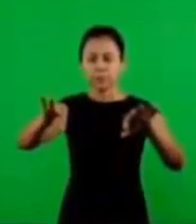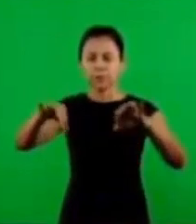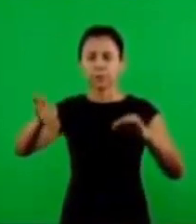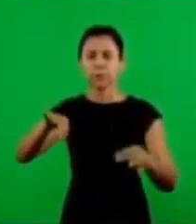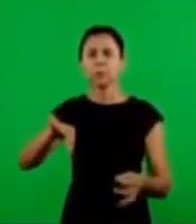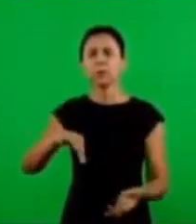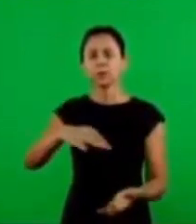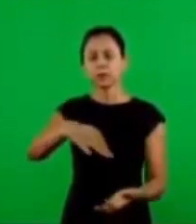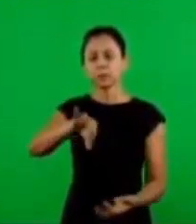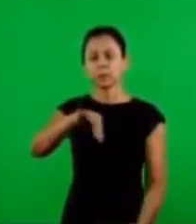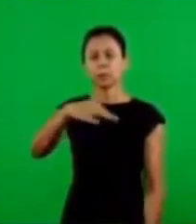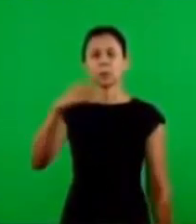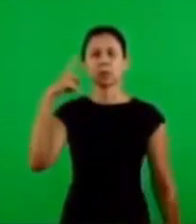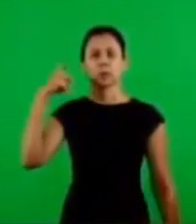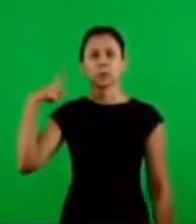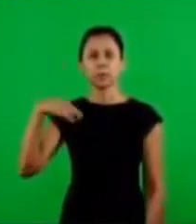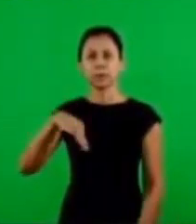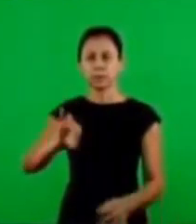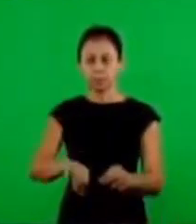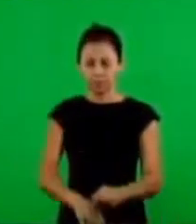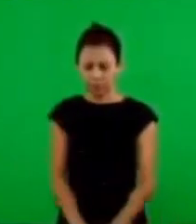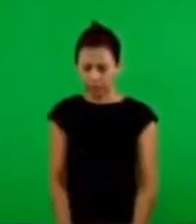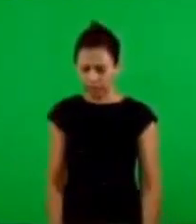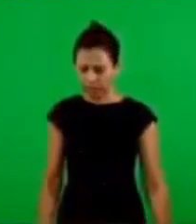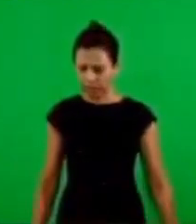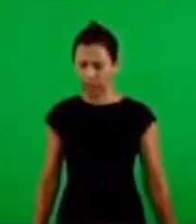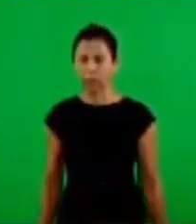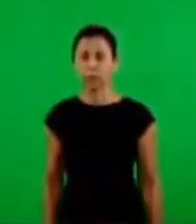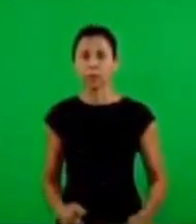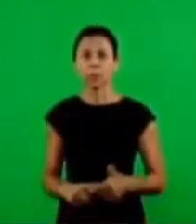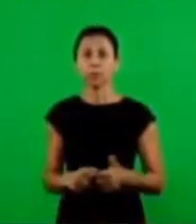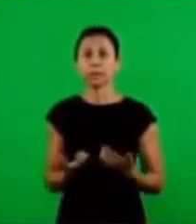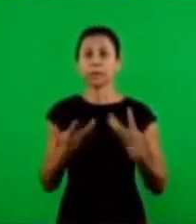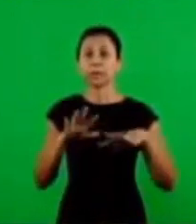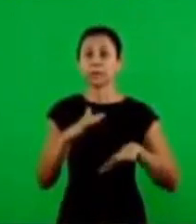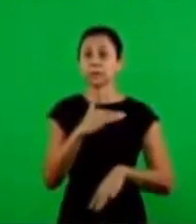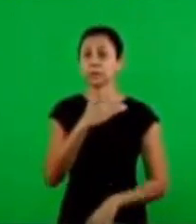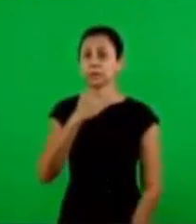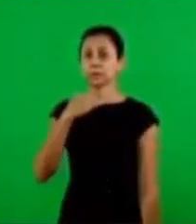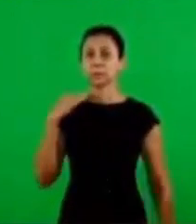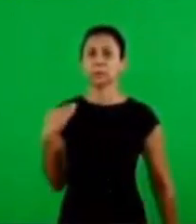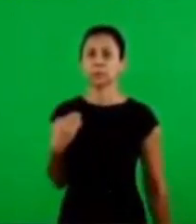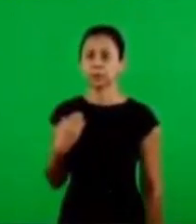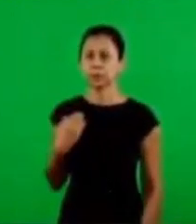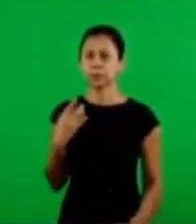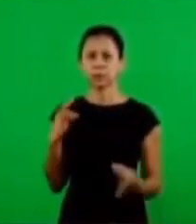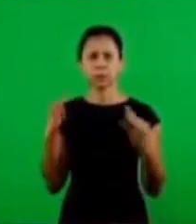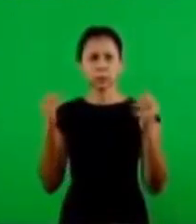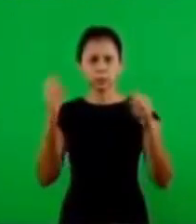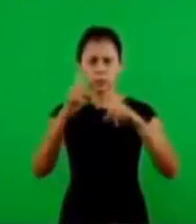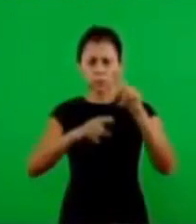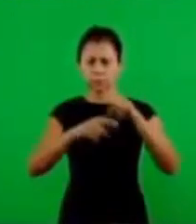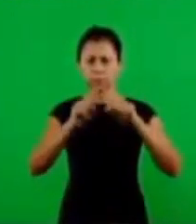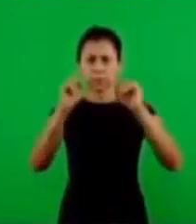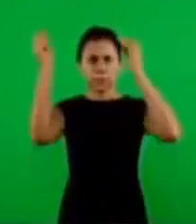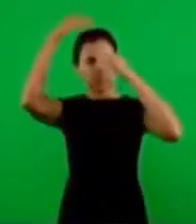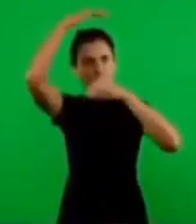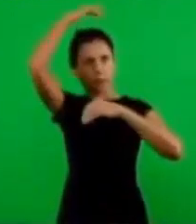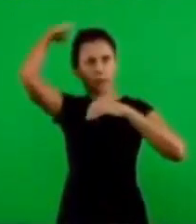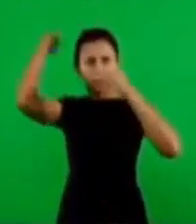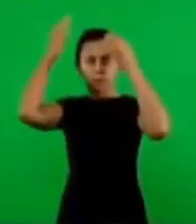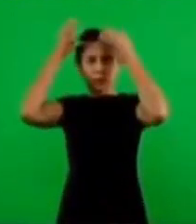So now the garments of the